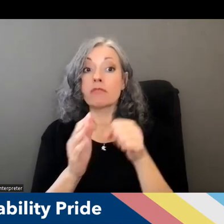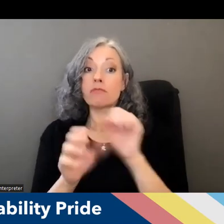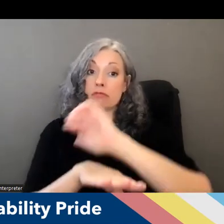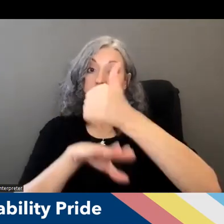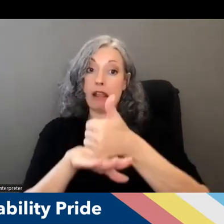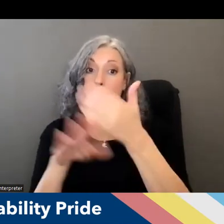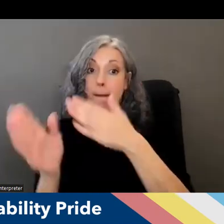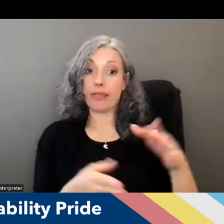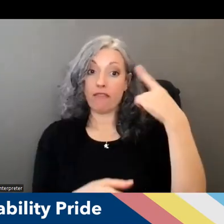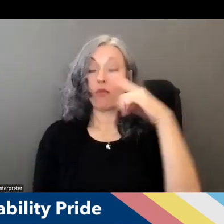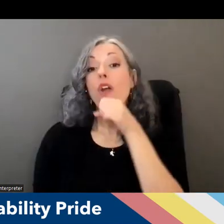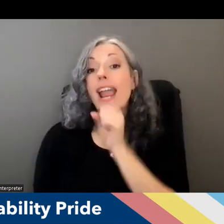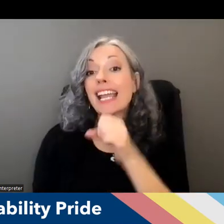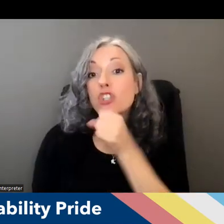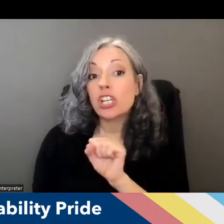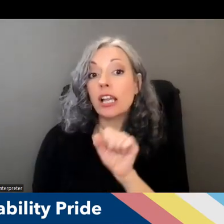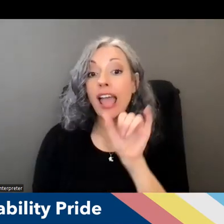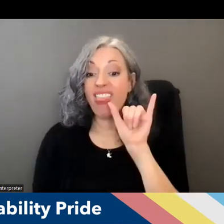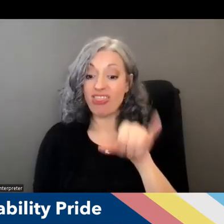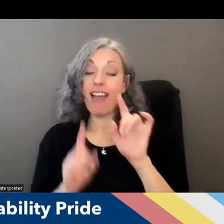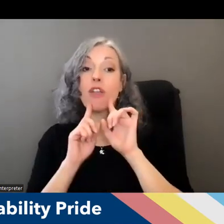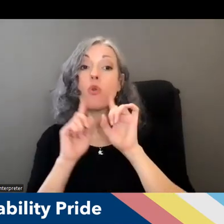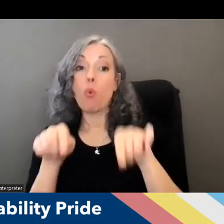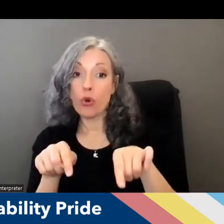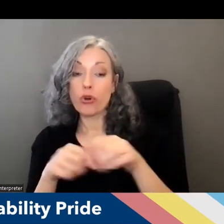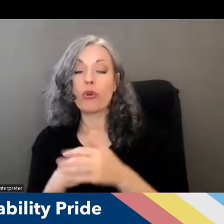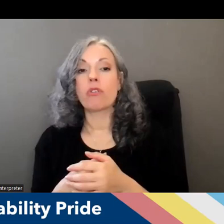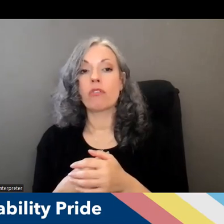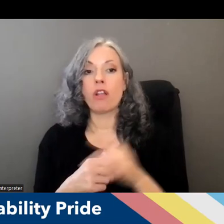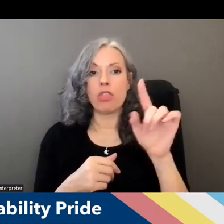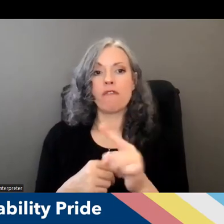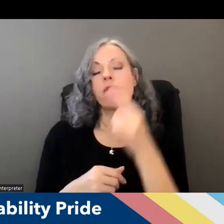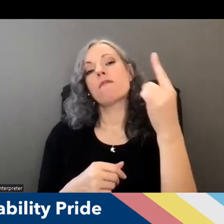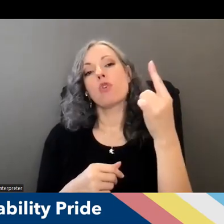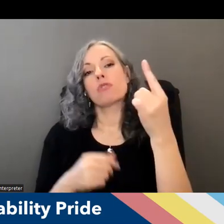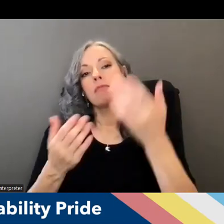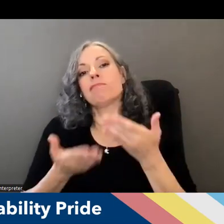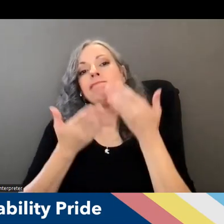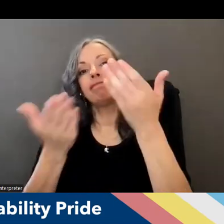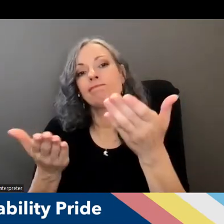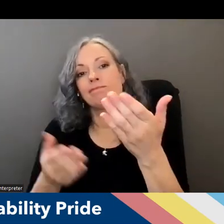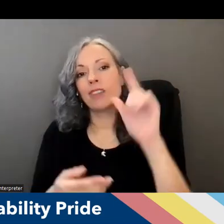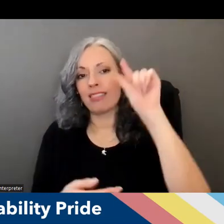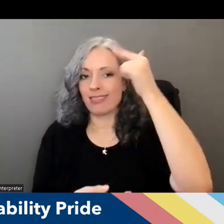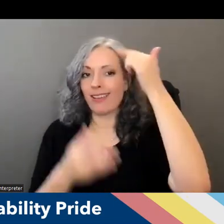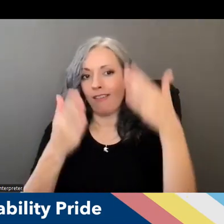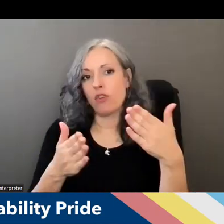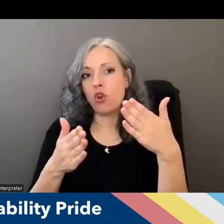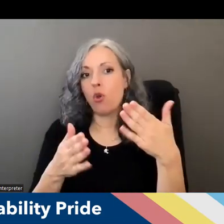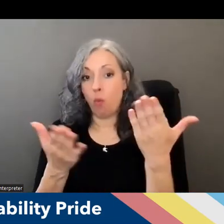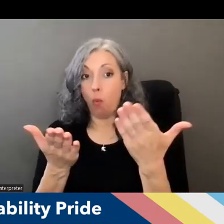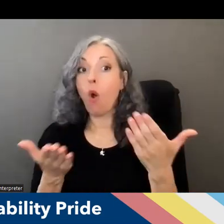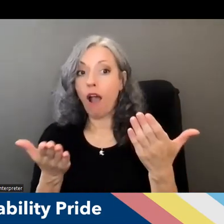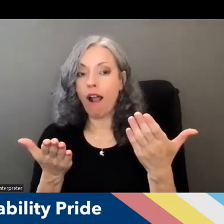and in that executive order uh there was the first deliverable that the governor called for was